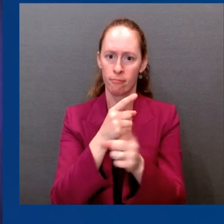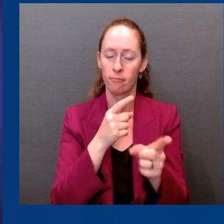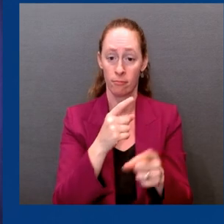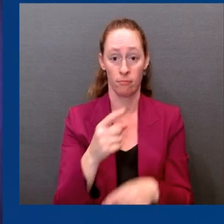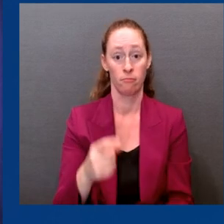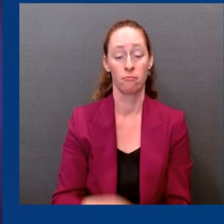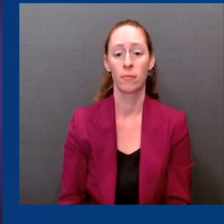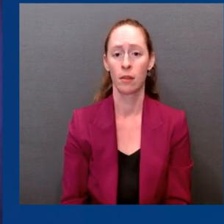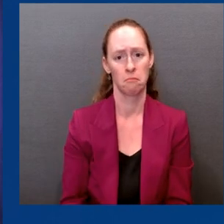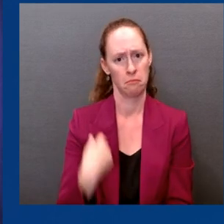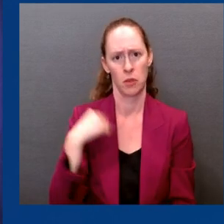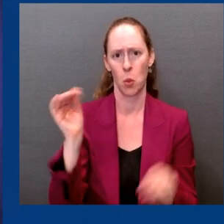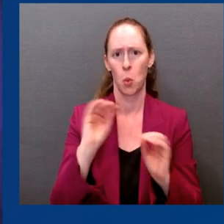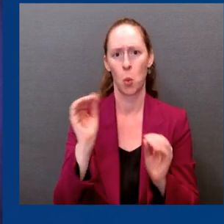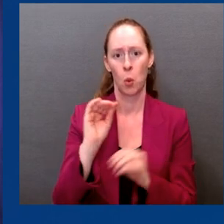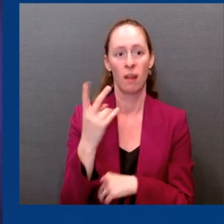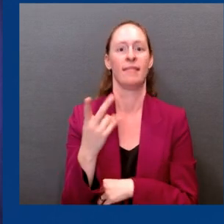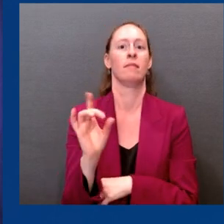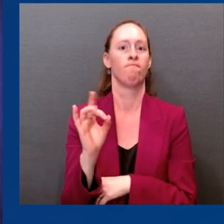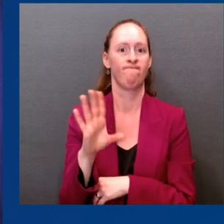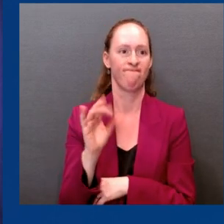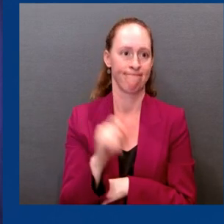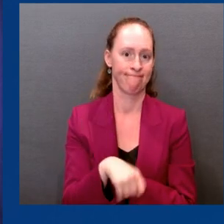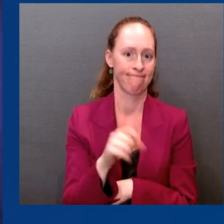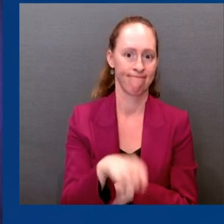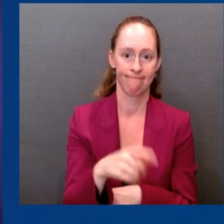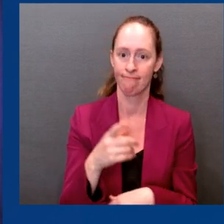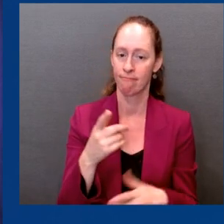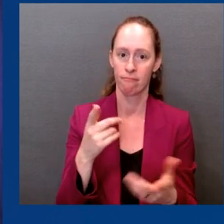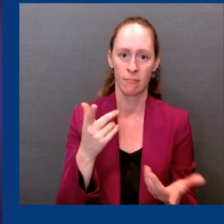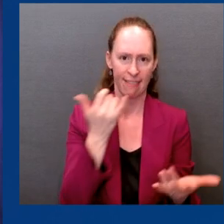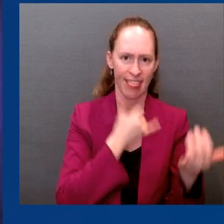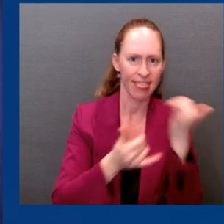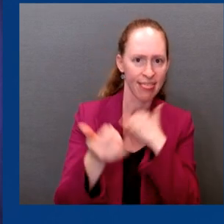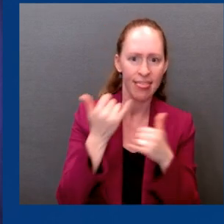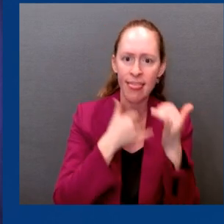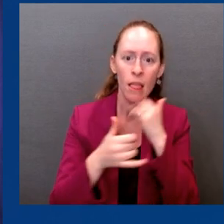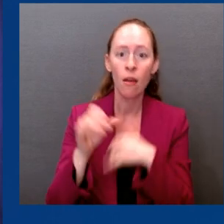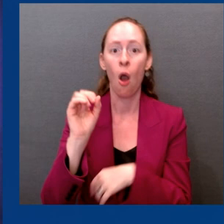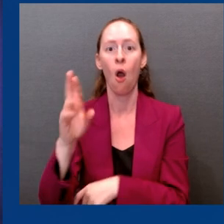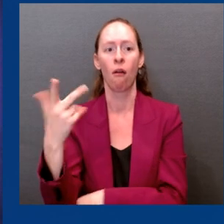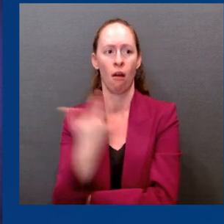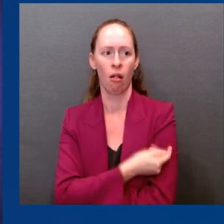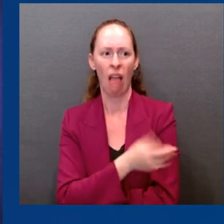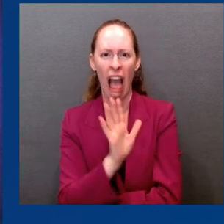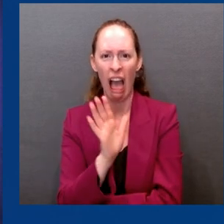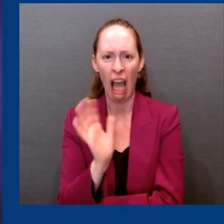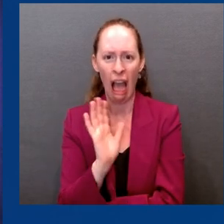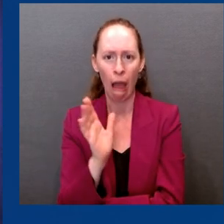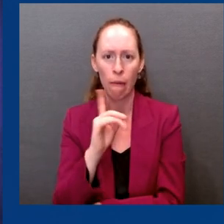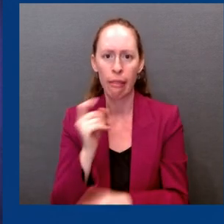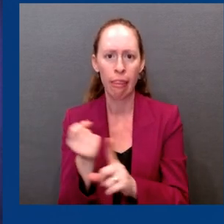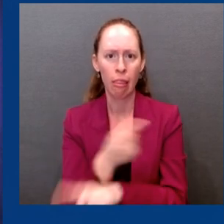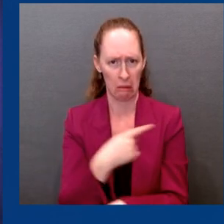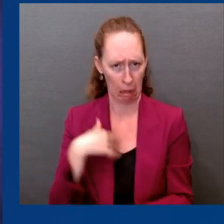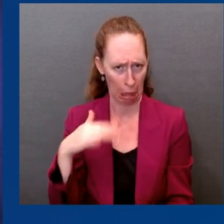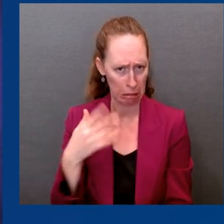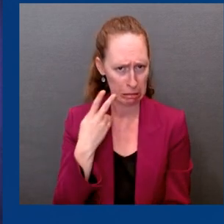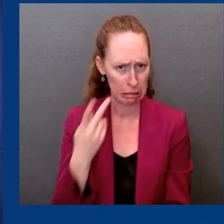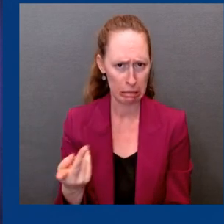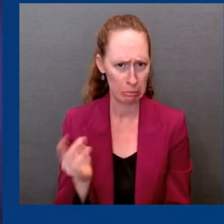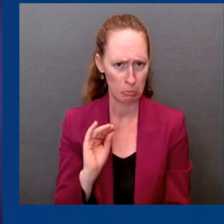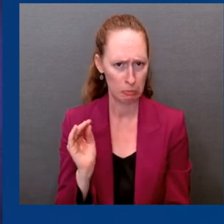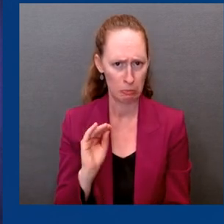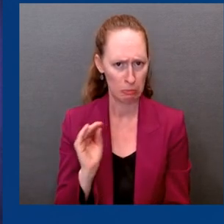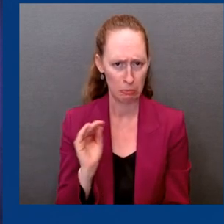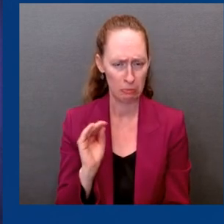-scale mistakes or people getting the wrong vaccine. I am confident that the system is continuing to work effectively, but I know the FDA